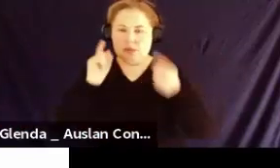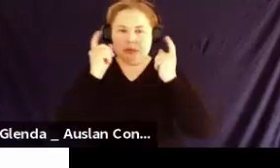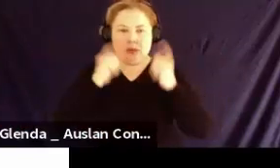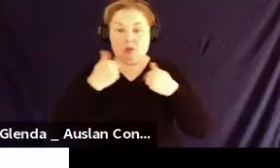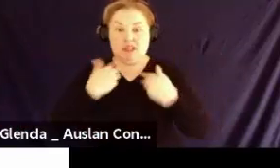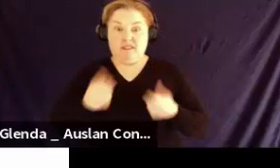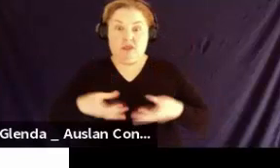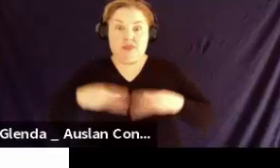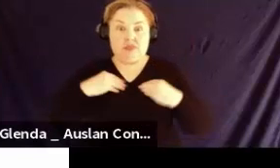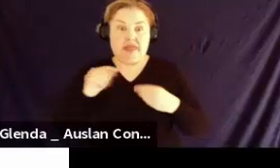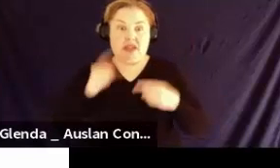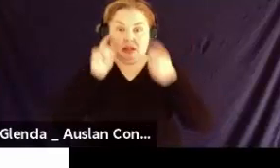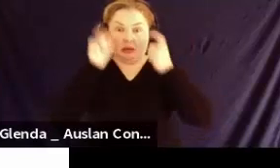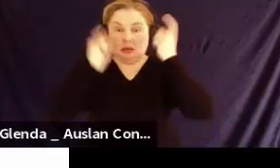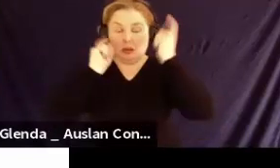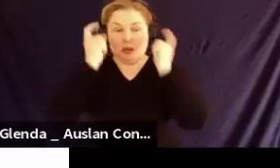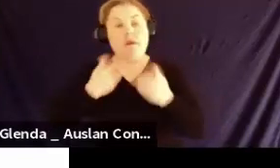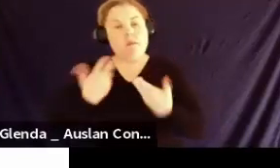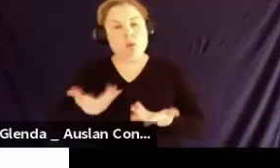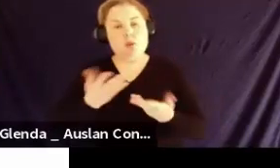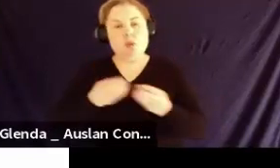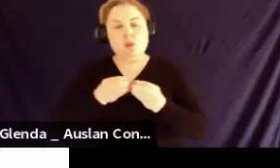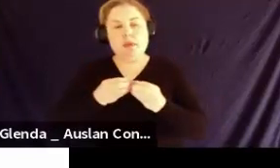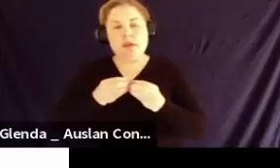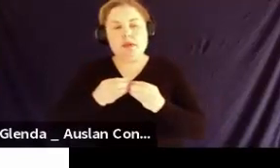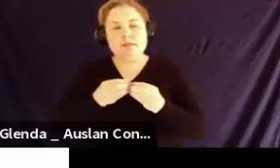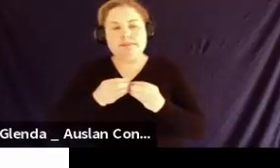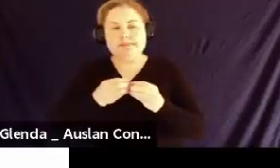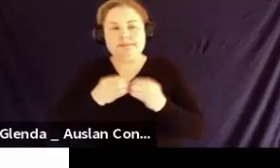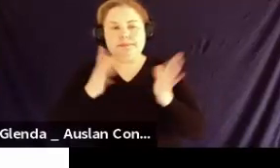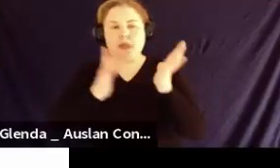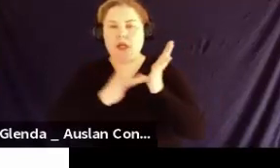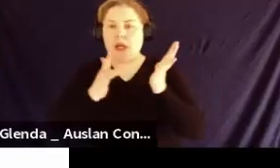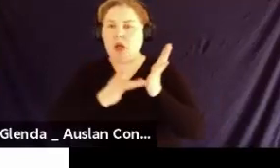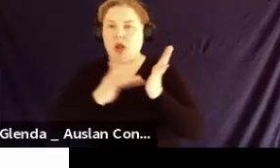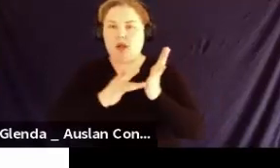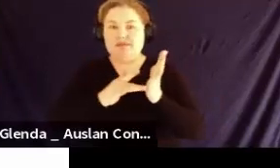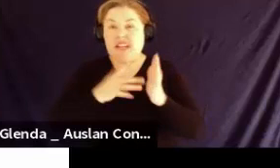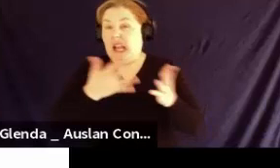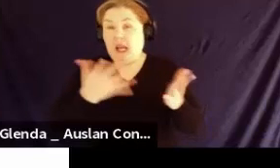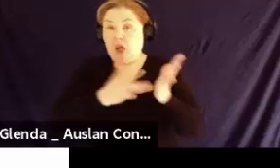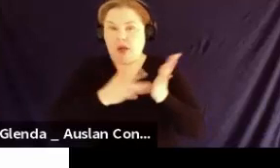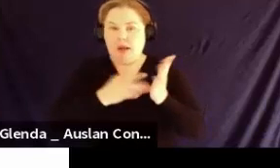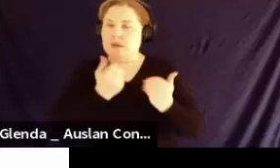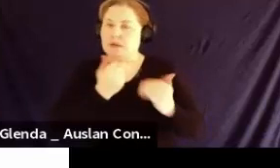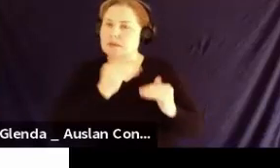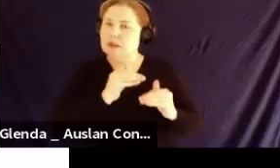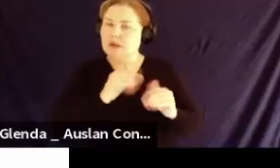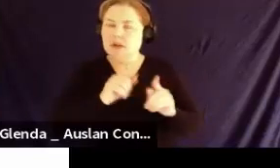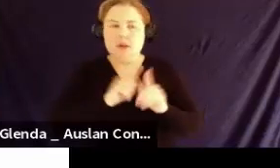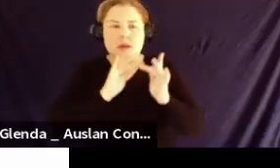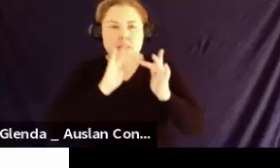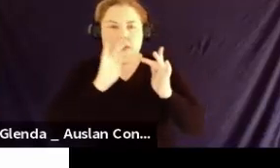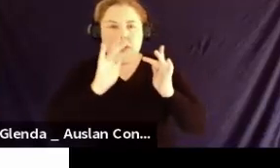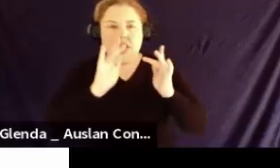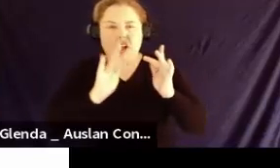anxiety. And of course, with any technology, we have limitations, lots of limitations. Internet can drop out